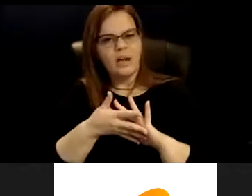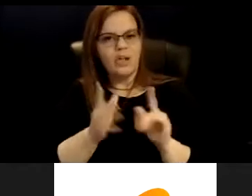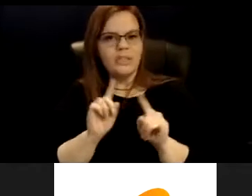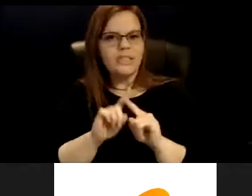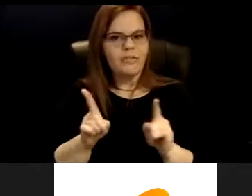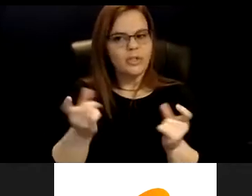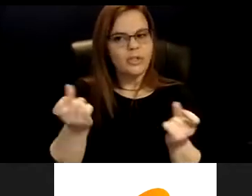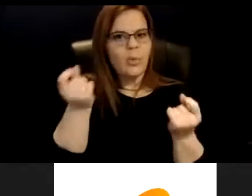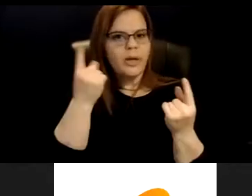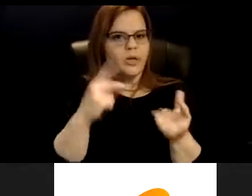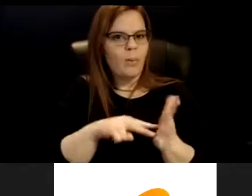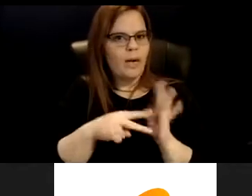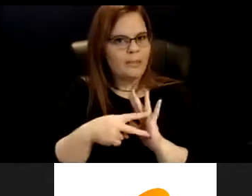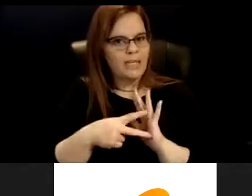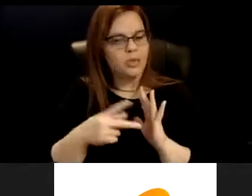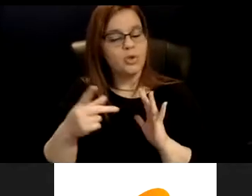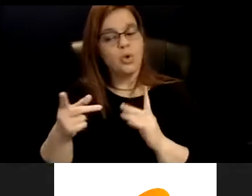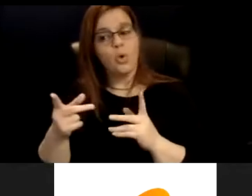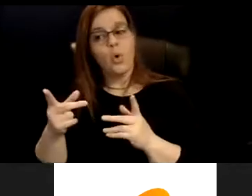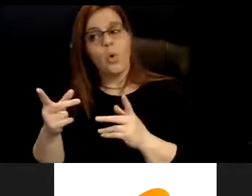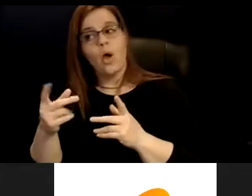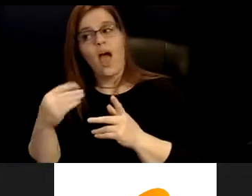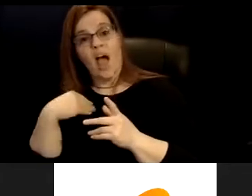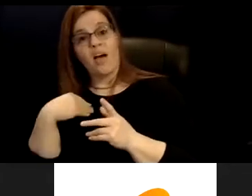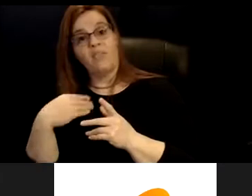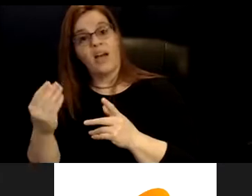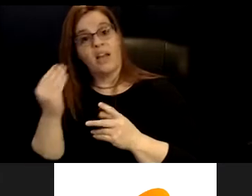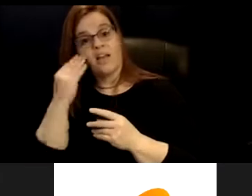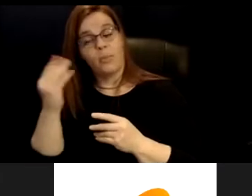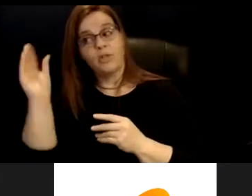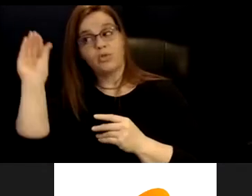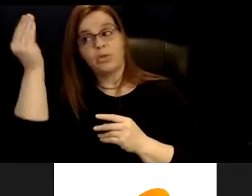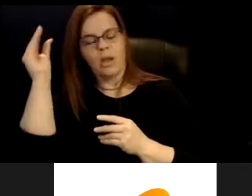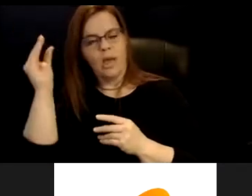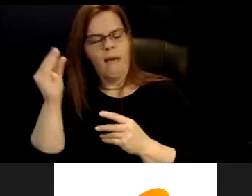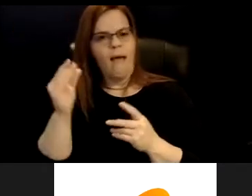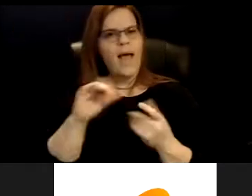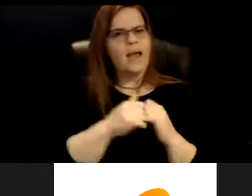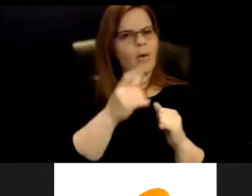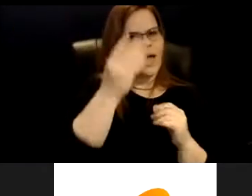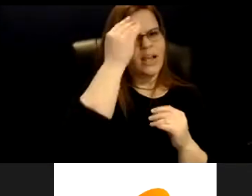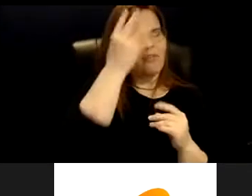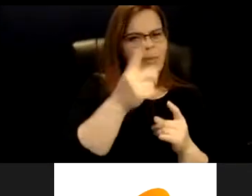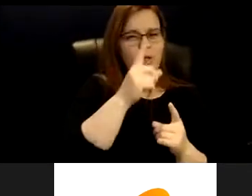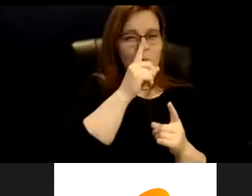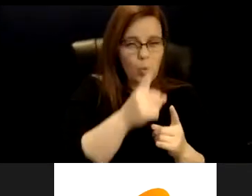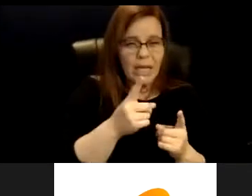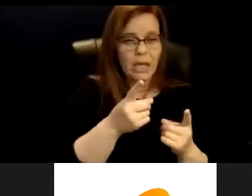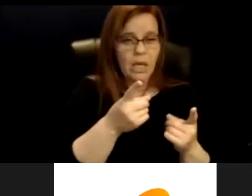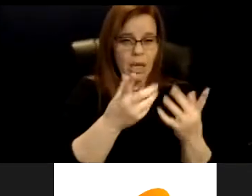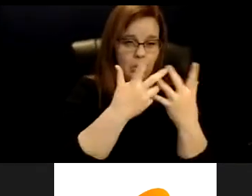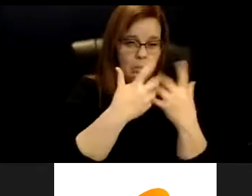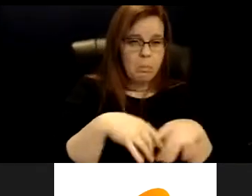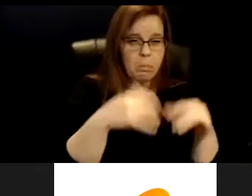to have that information actually played out practically in the real life experience. That is why it is so